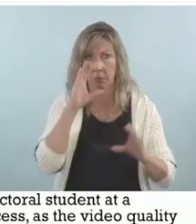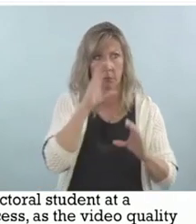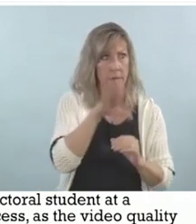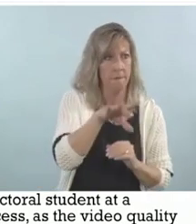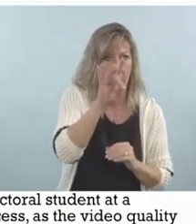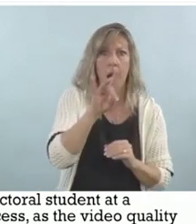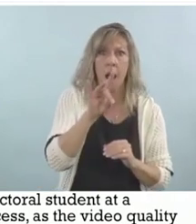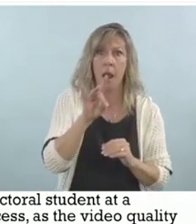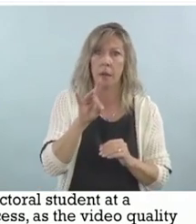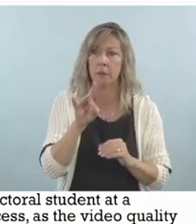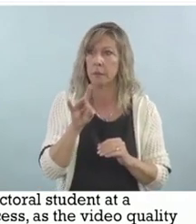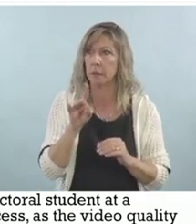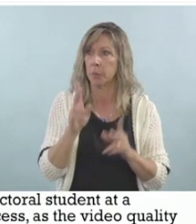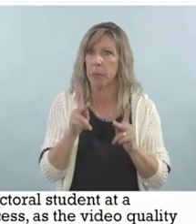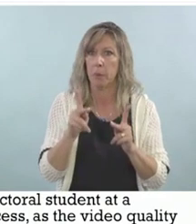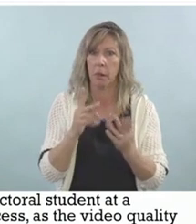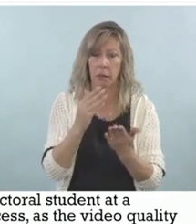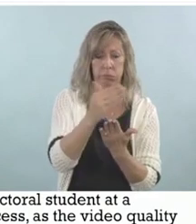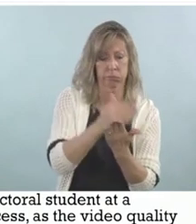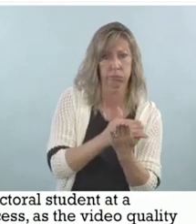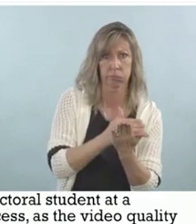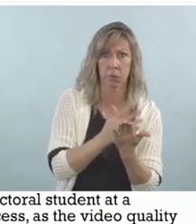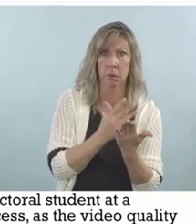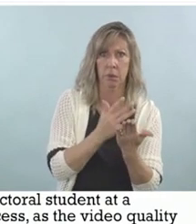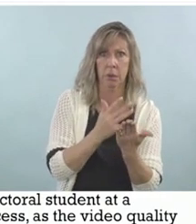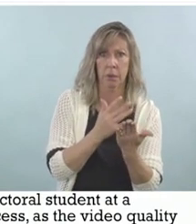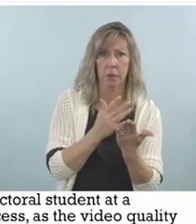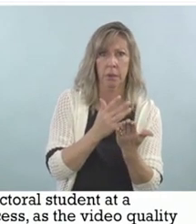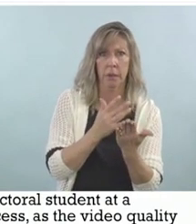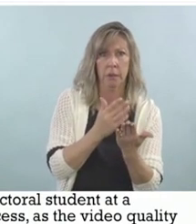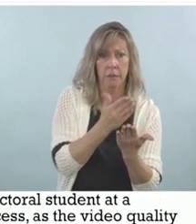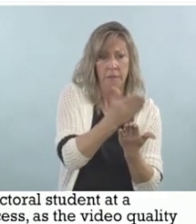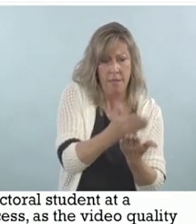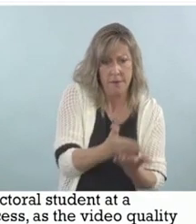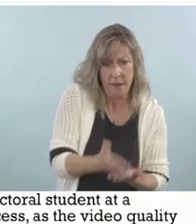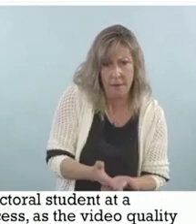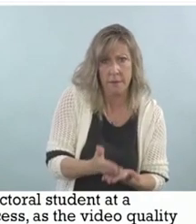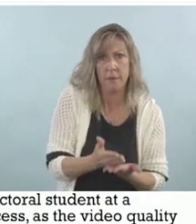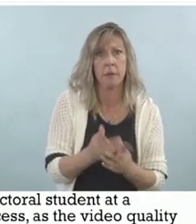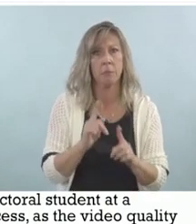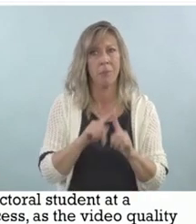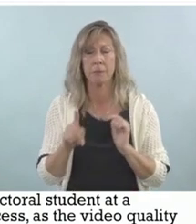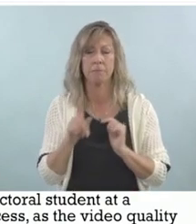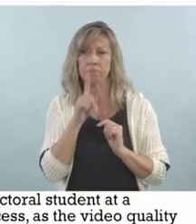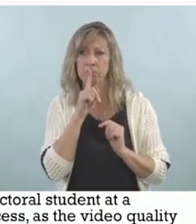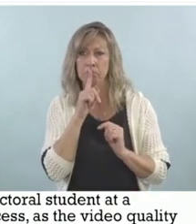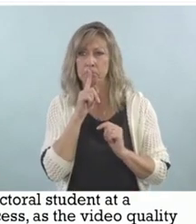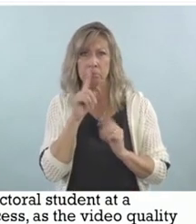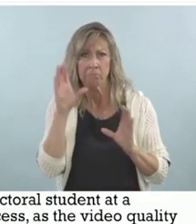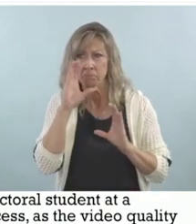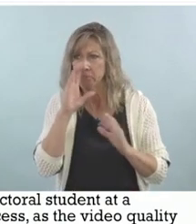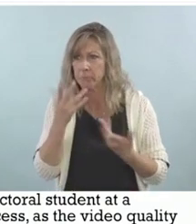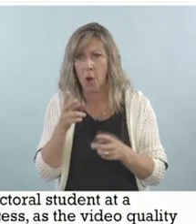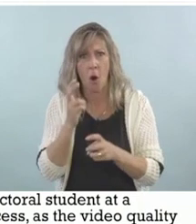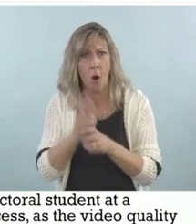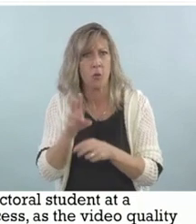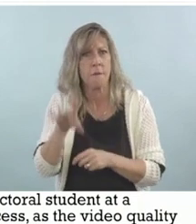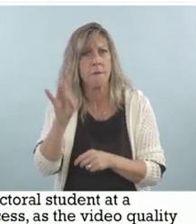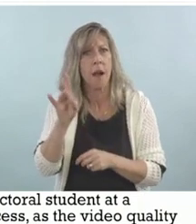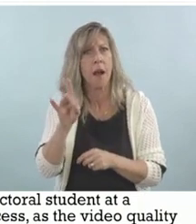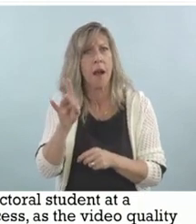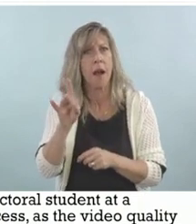but they really could not help me find somebody who would interpret the videos. Now, just so you were aware,